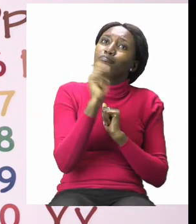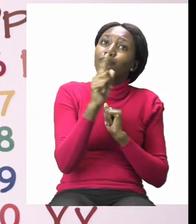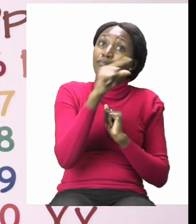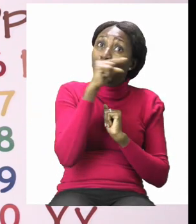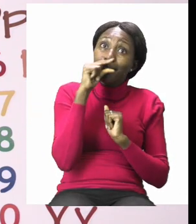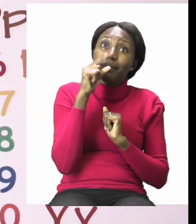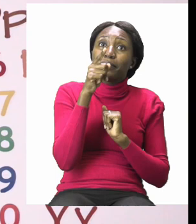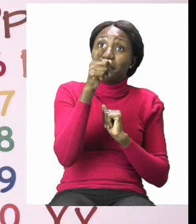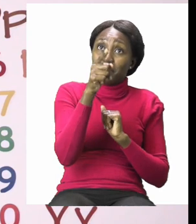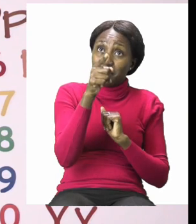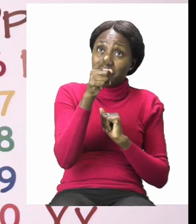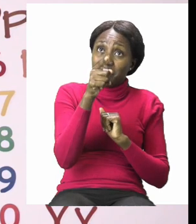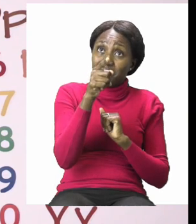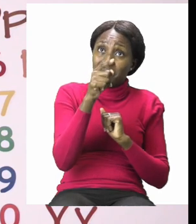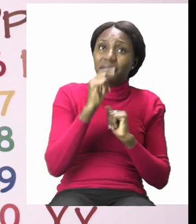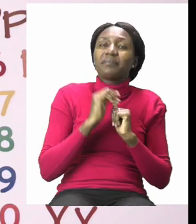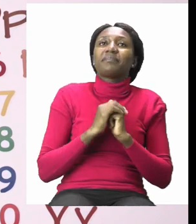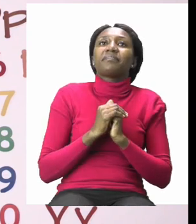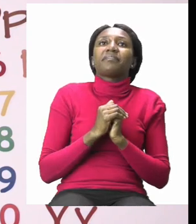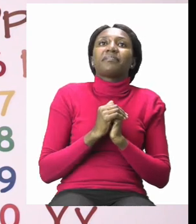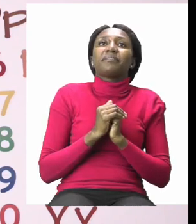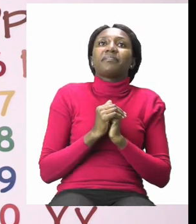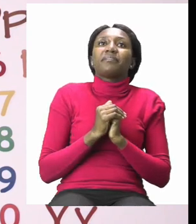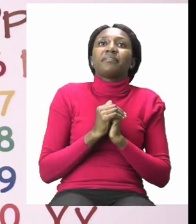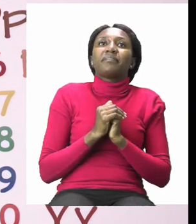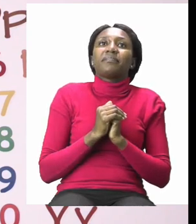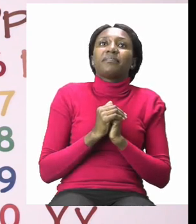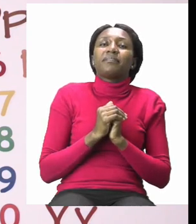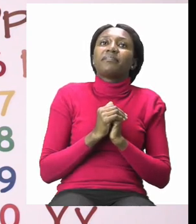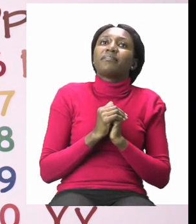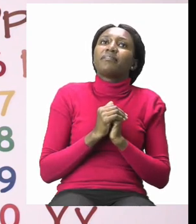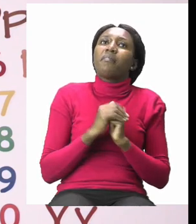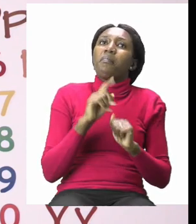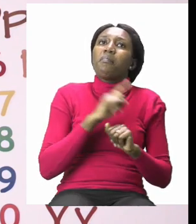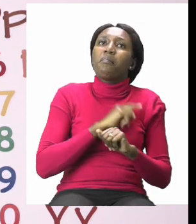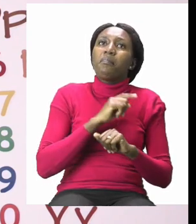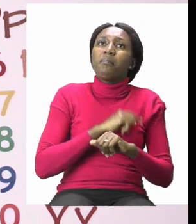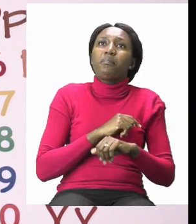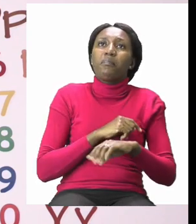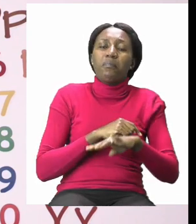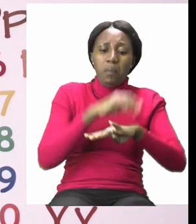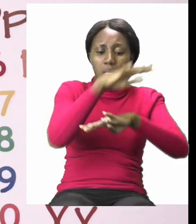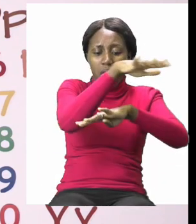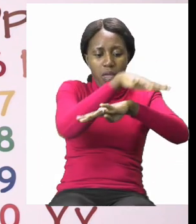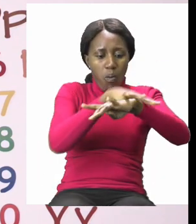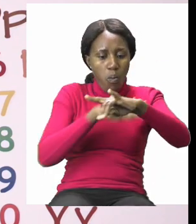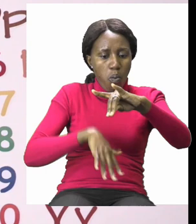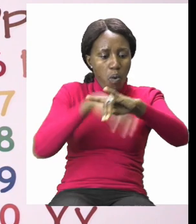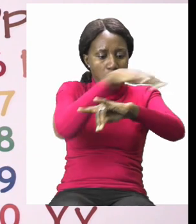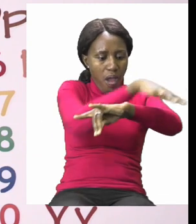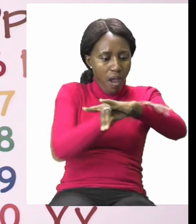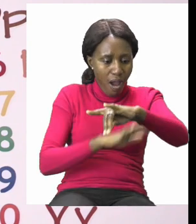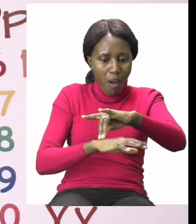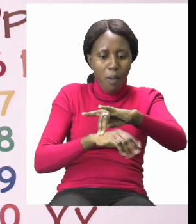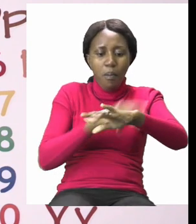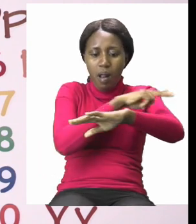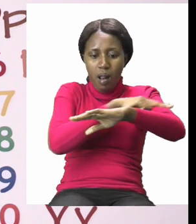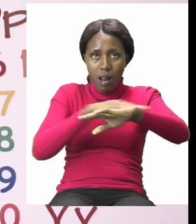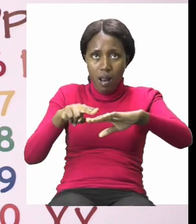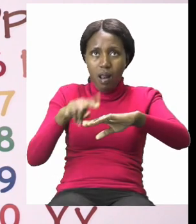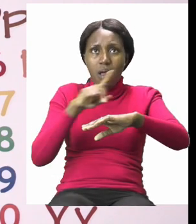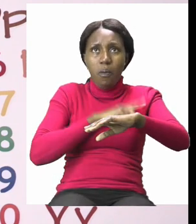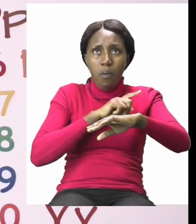zebra crossing. The reason why it's called a zebra crossing is because it has many lines